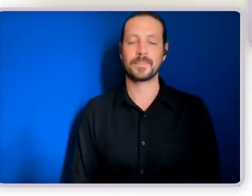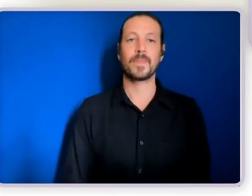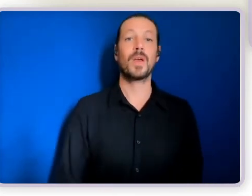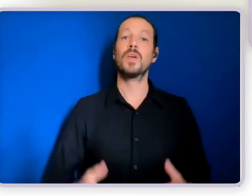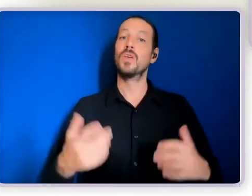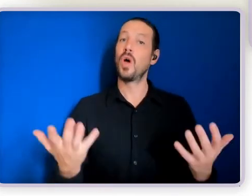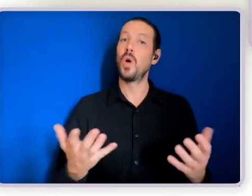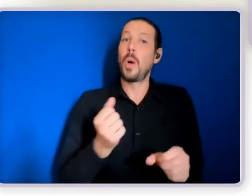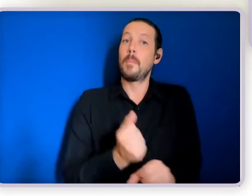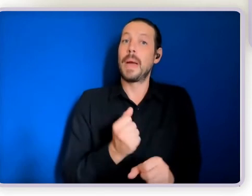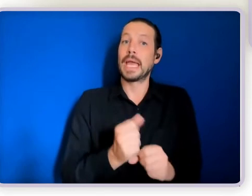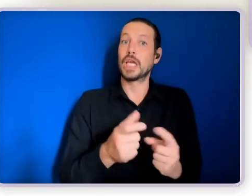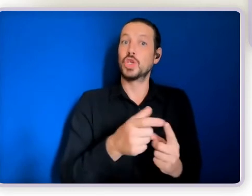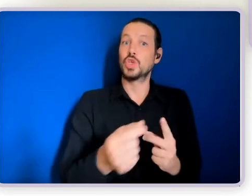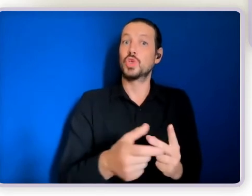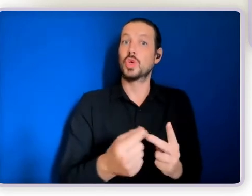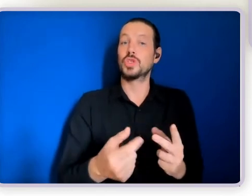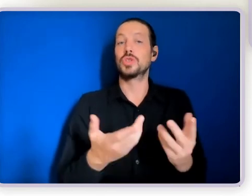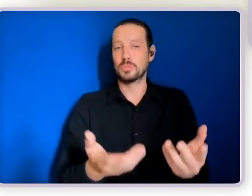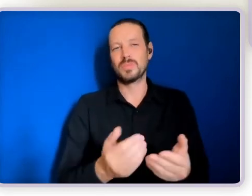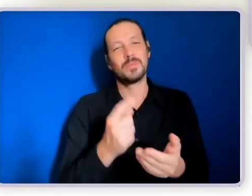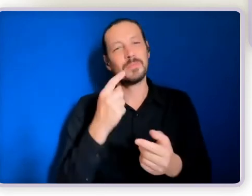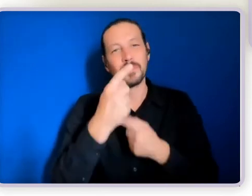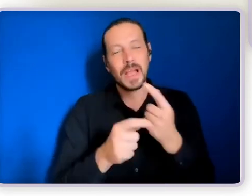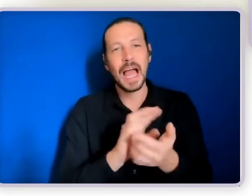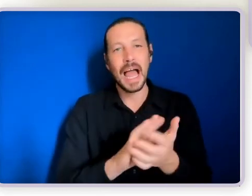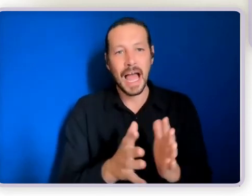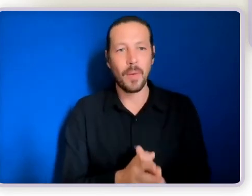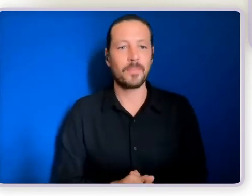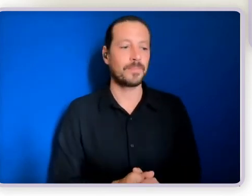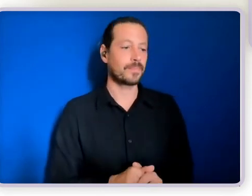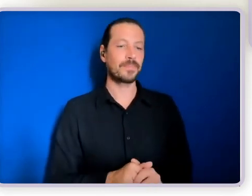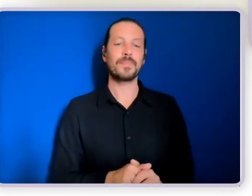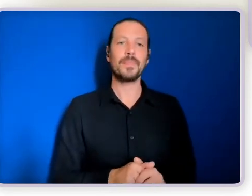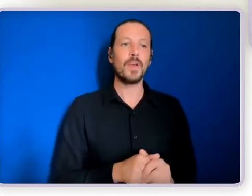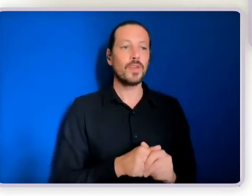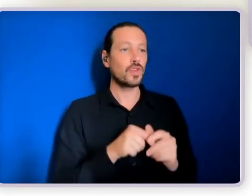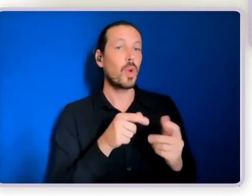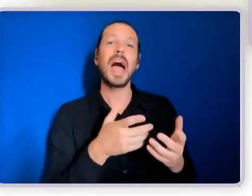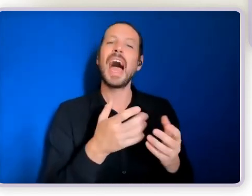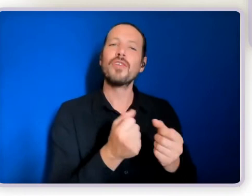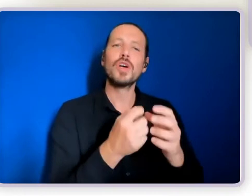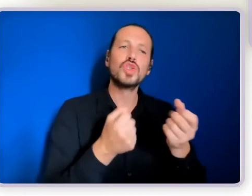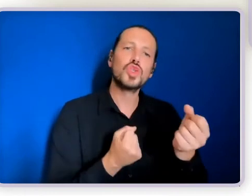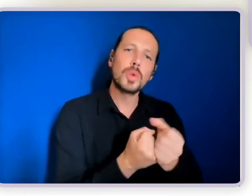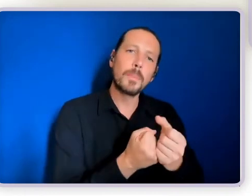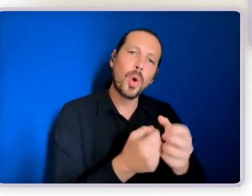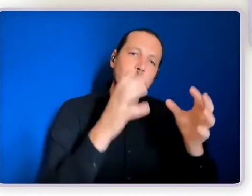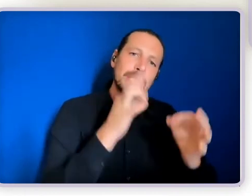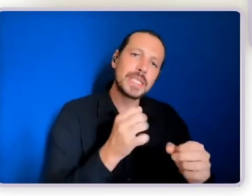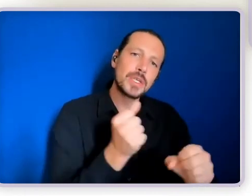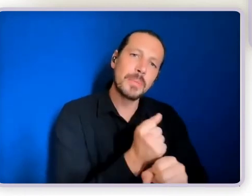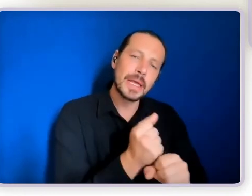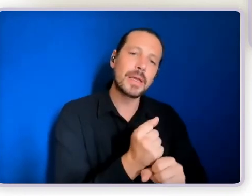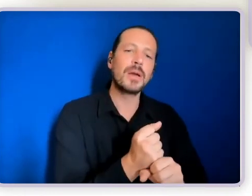but people are informed about choices through supported decision-making within a circle of support so for example and I'll show you the image